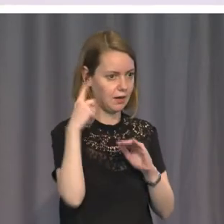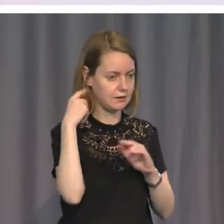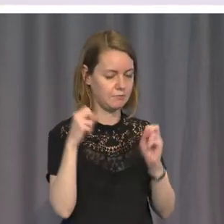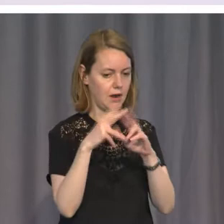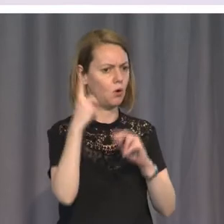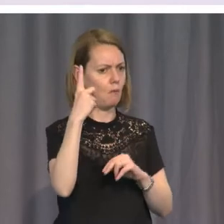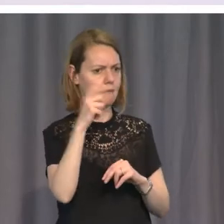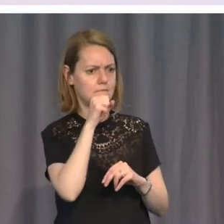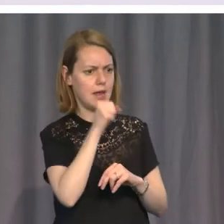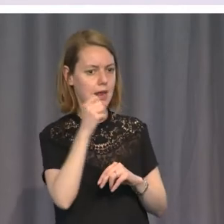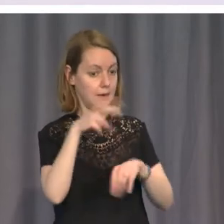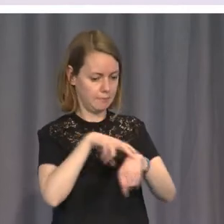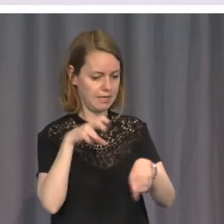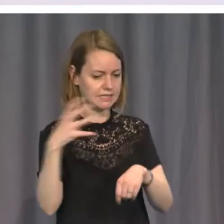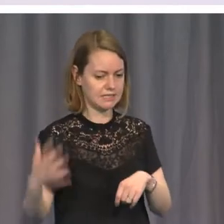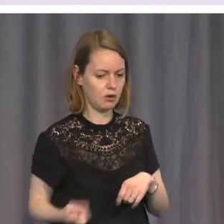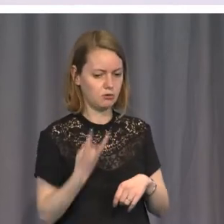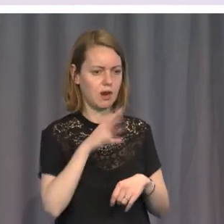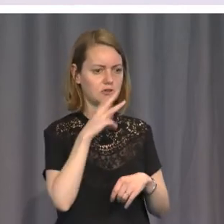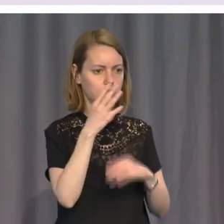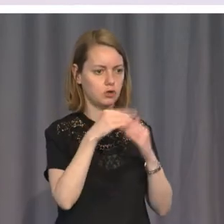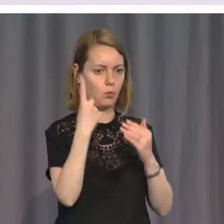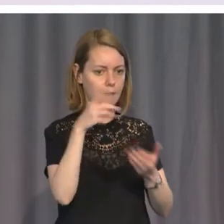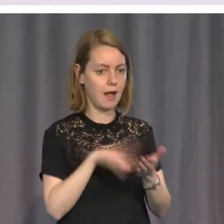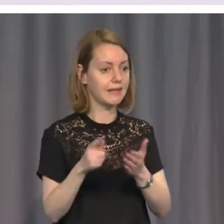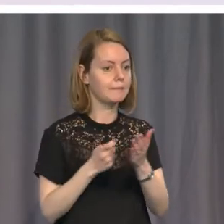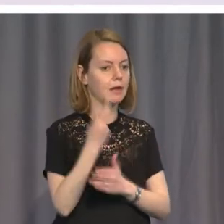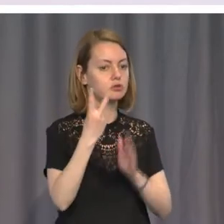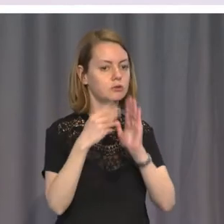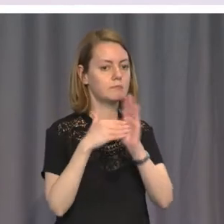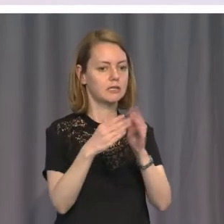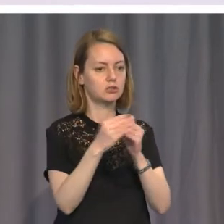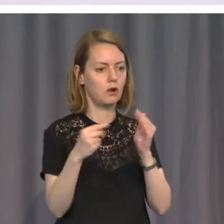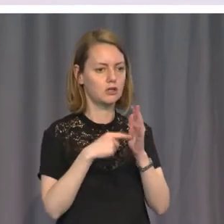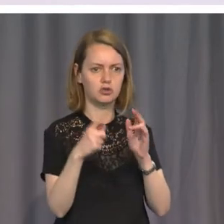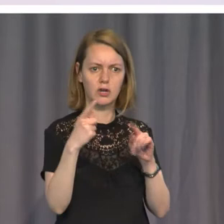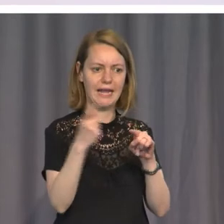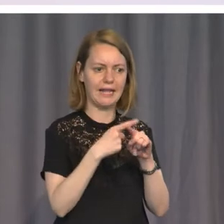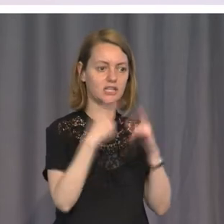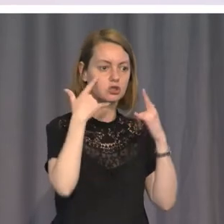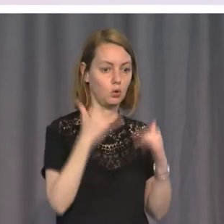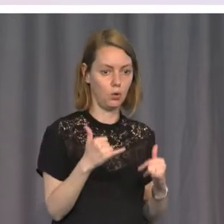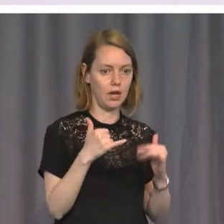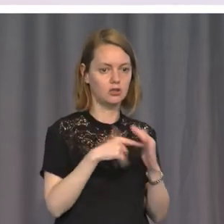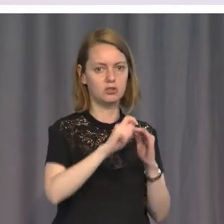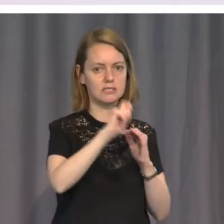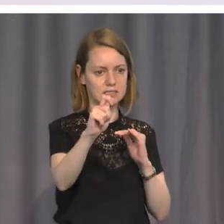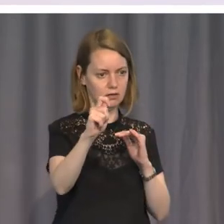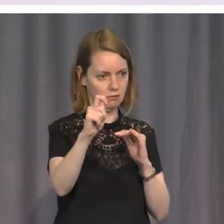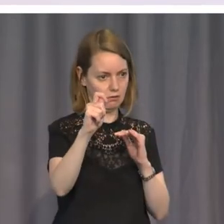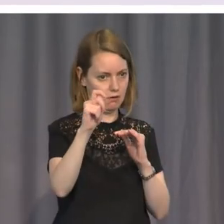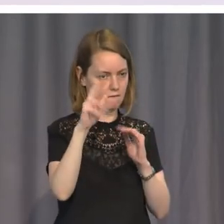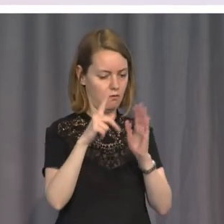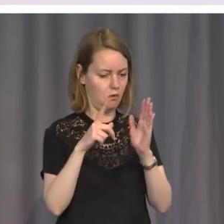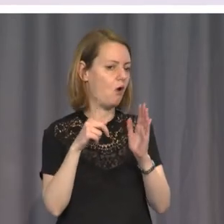salary of $300 a month paid $2 million to English lawyers to sue Bill for libel.